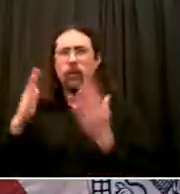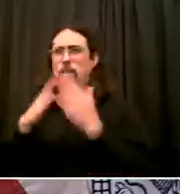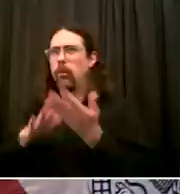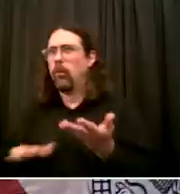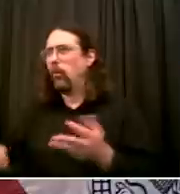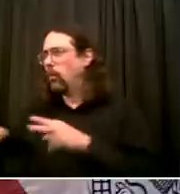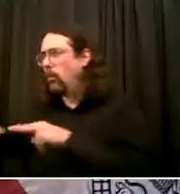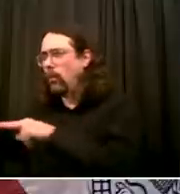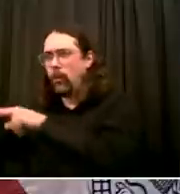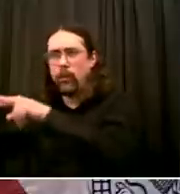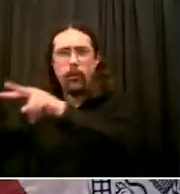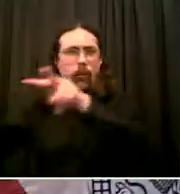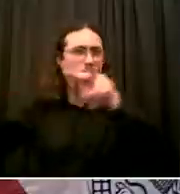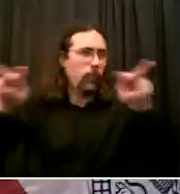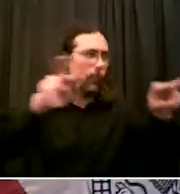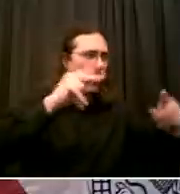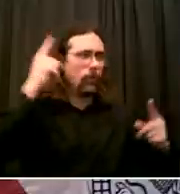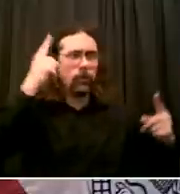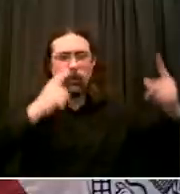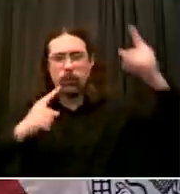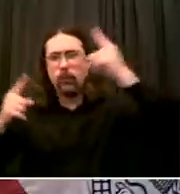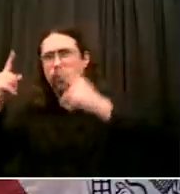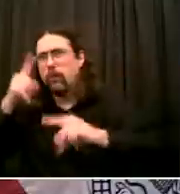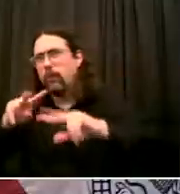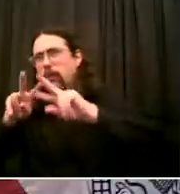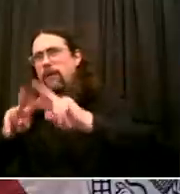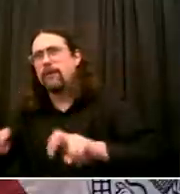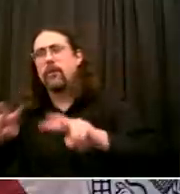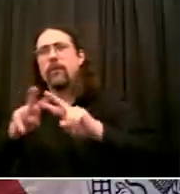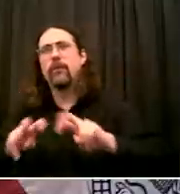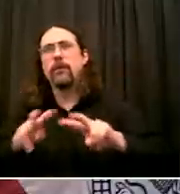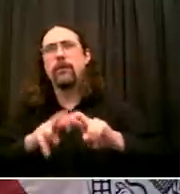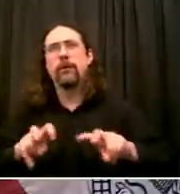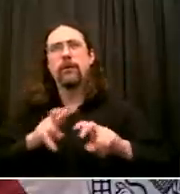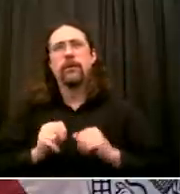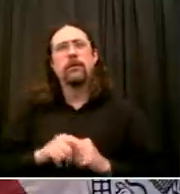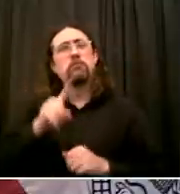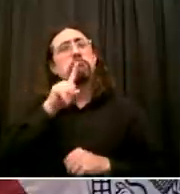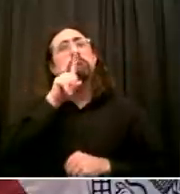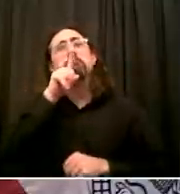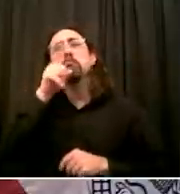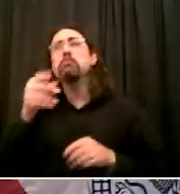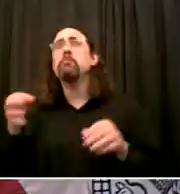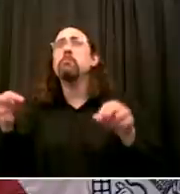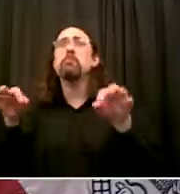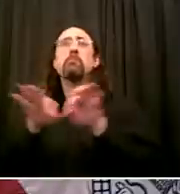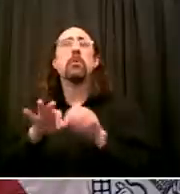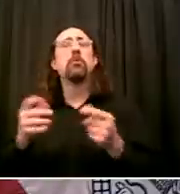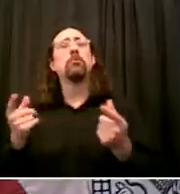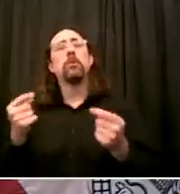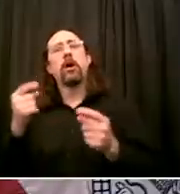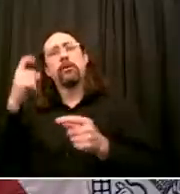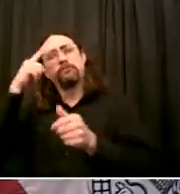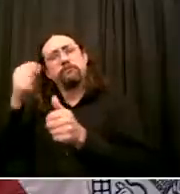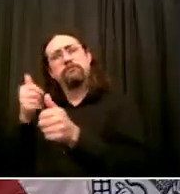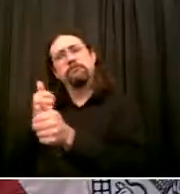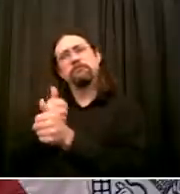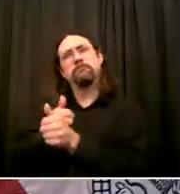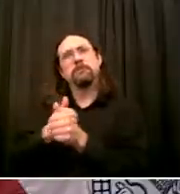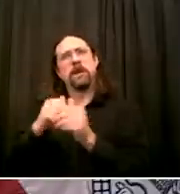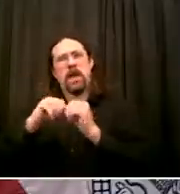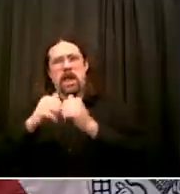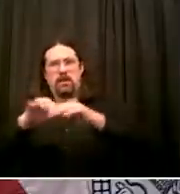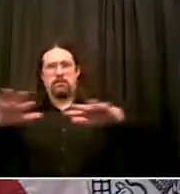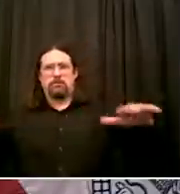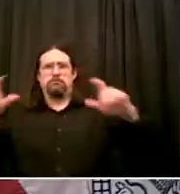a bigger approach to address our history in a constructive way And I'm going to charge them with that task